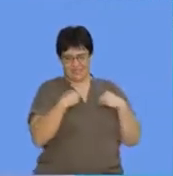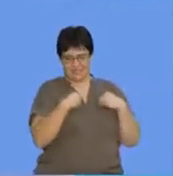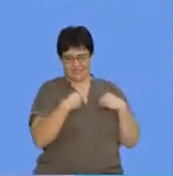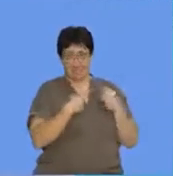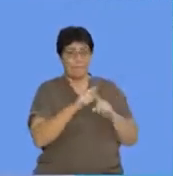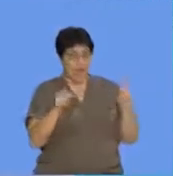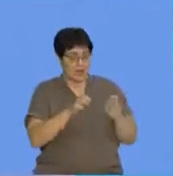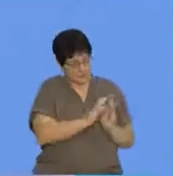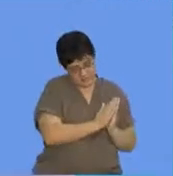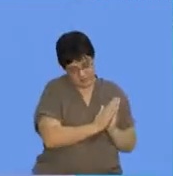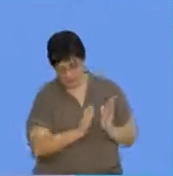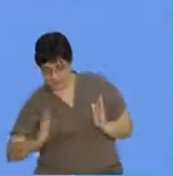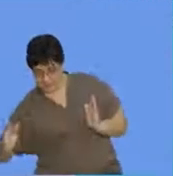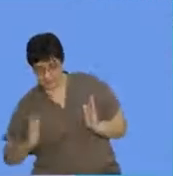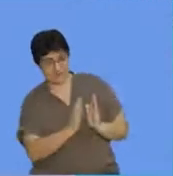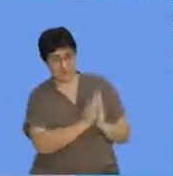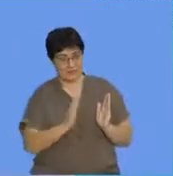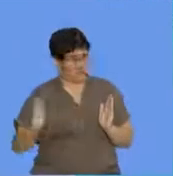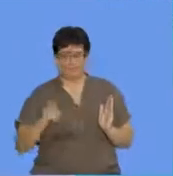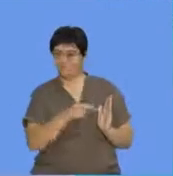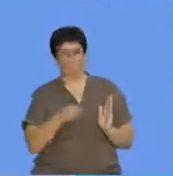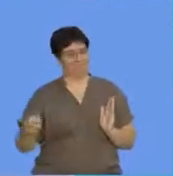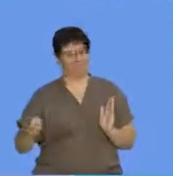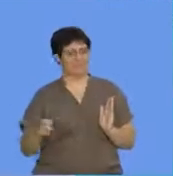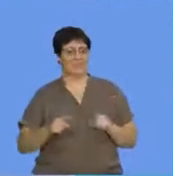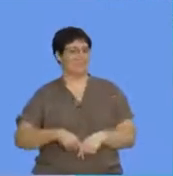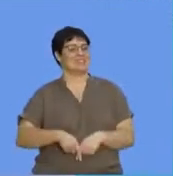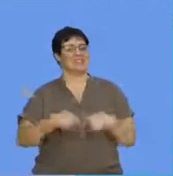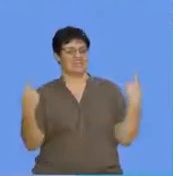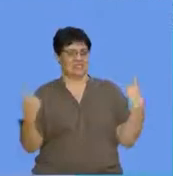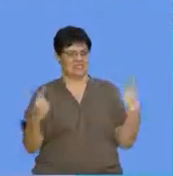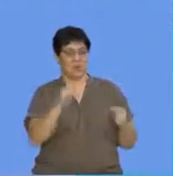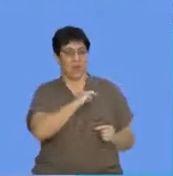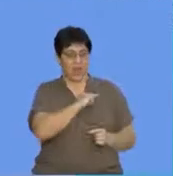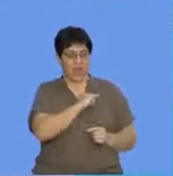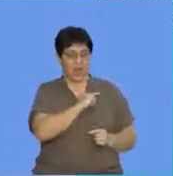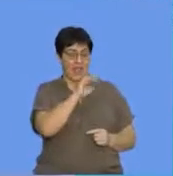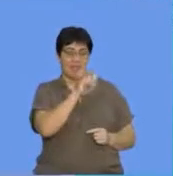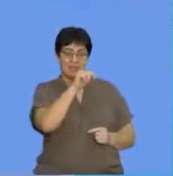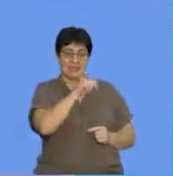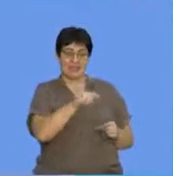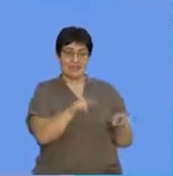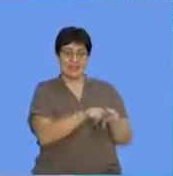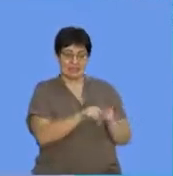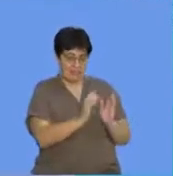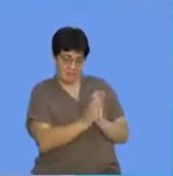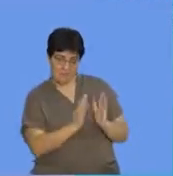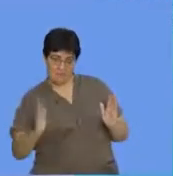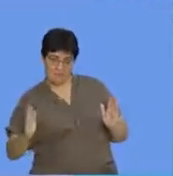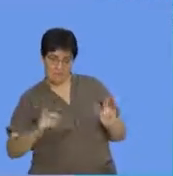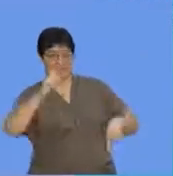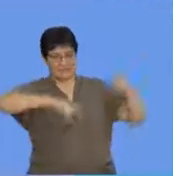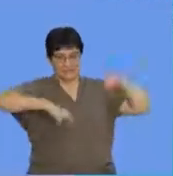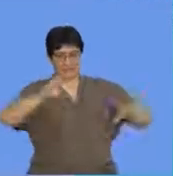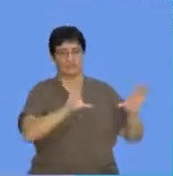go across from left to right, we are saying that in the periods, because the elements in the same period are actually in different groups.